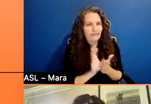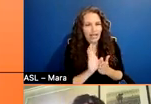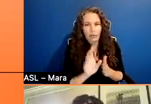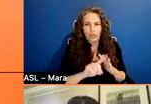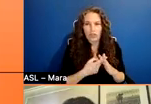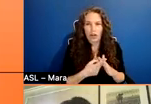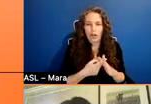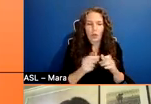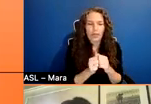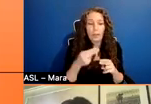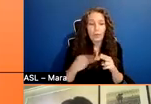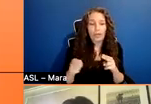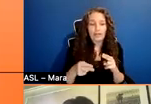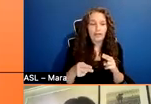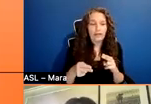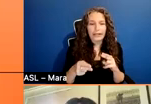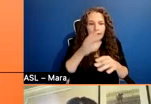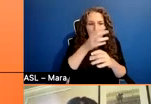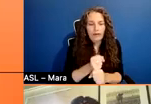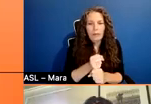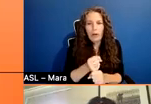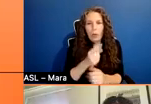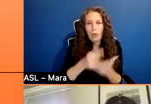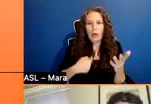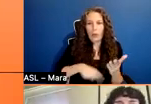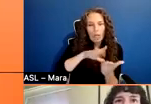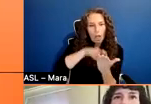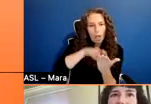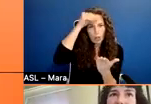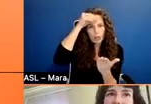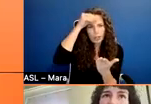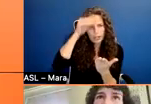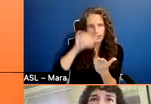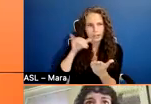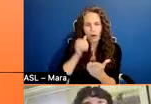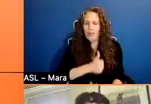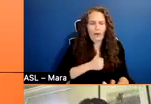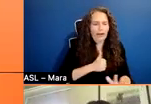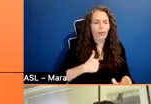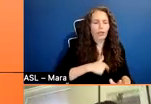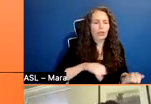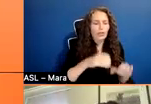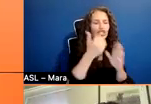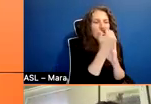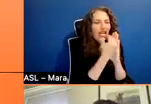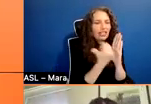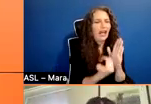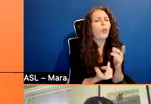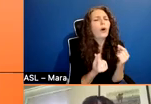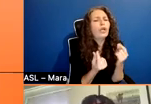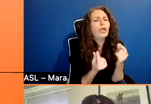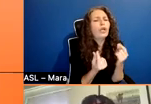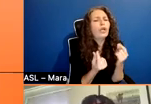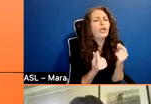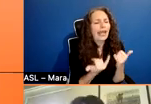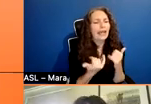let's do a brief recap of what we learned yesterday. Oh, sorry. An agenda of, um, what we're doing today. So